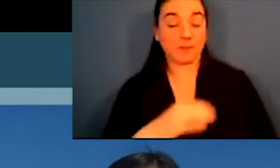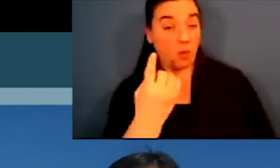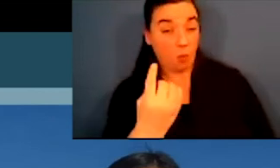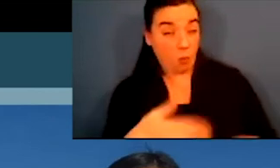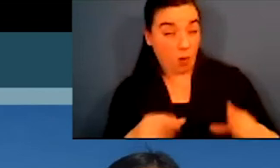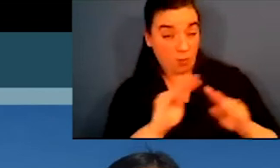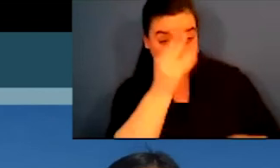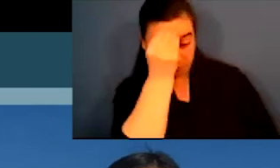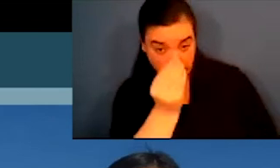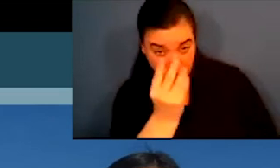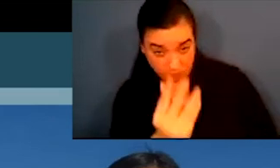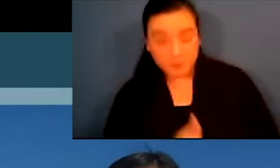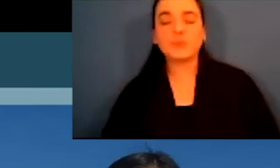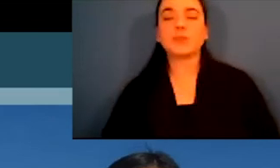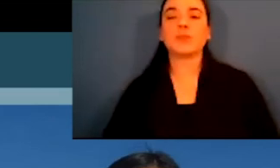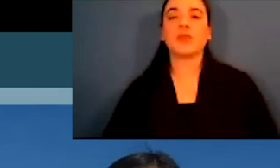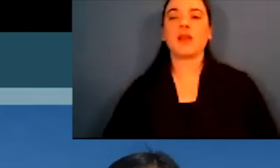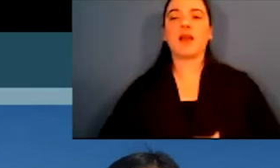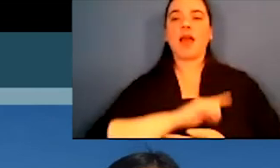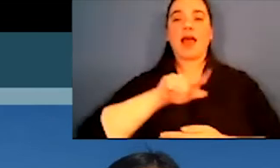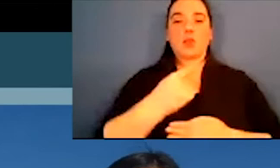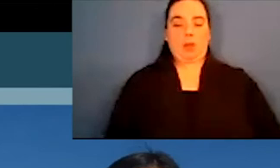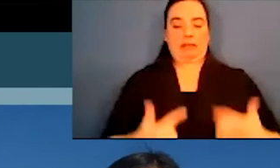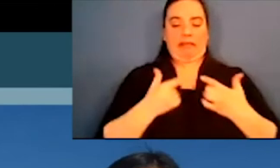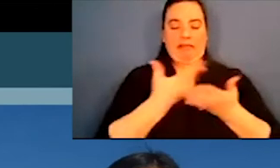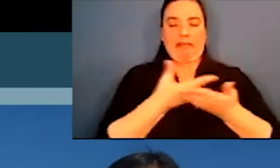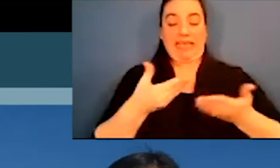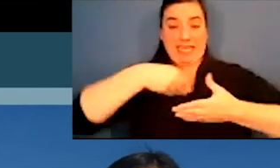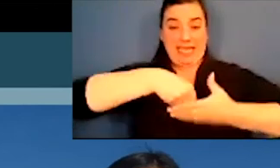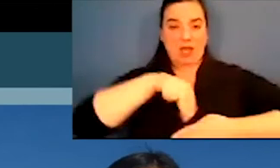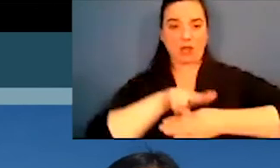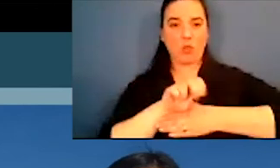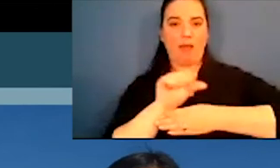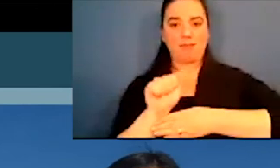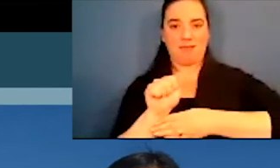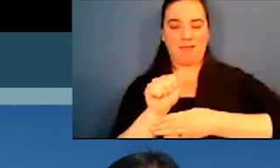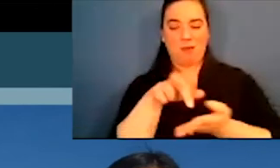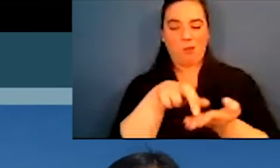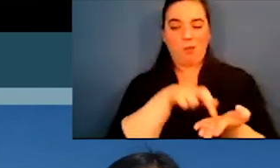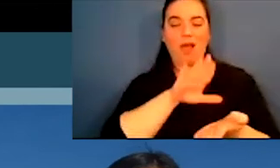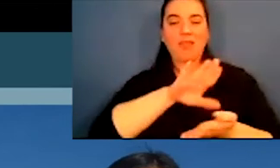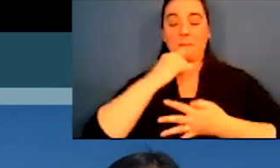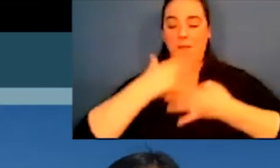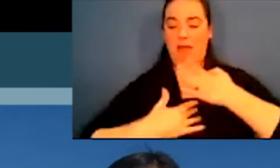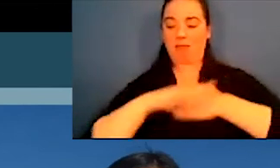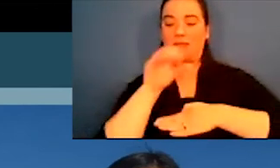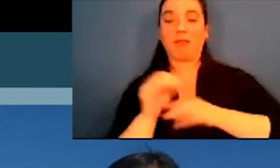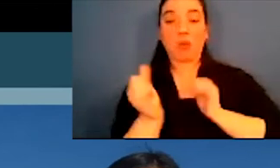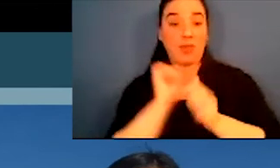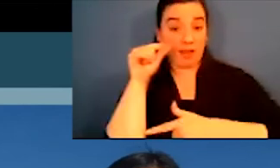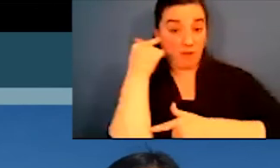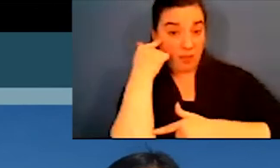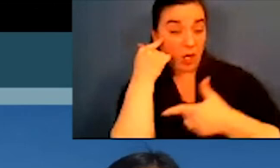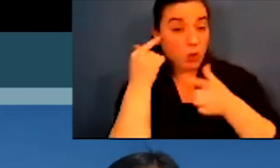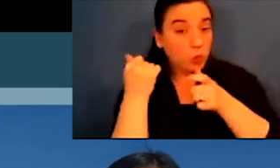And I want to end on the blood quantum with one final note that the only living beings in the United